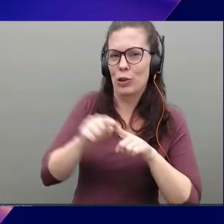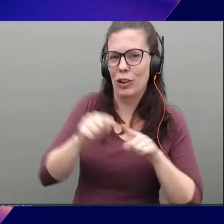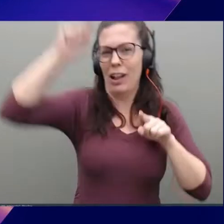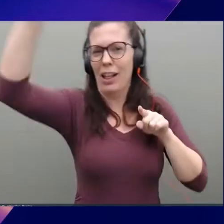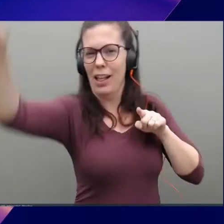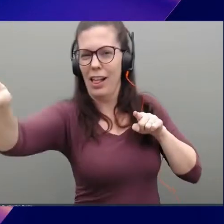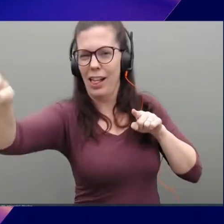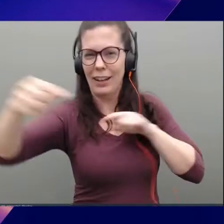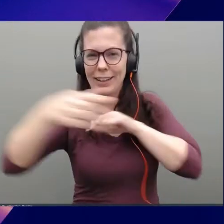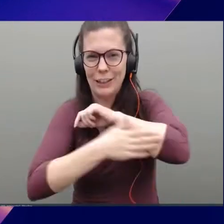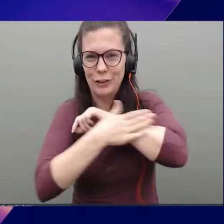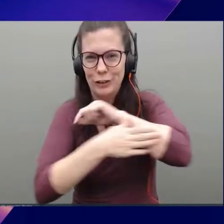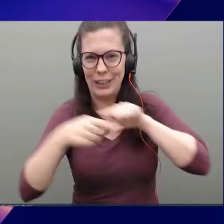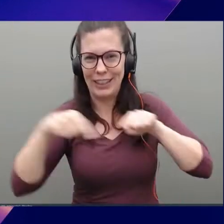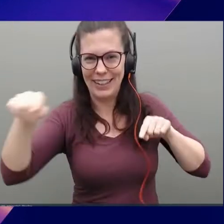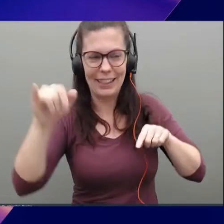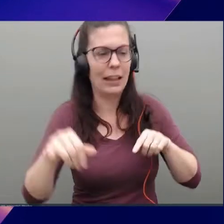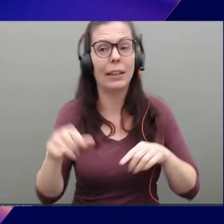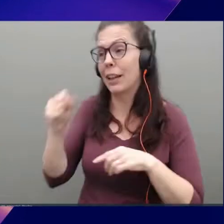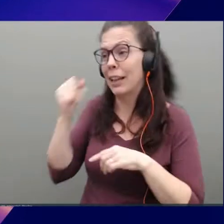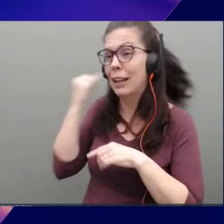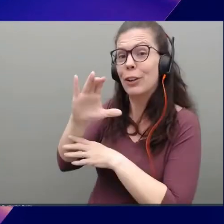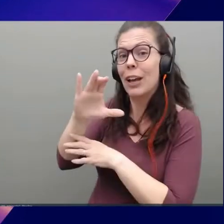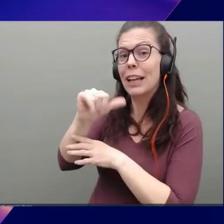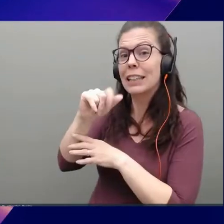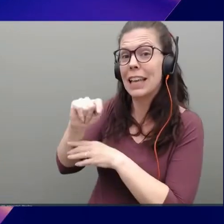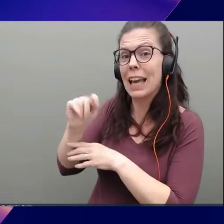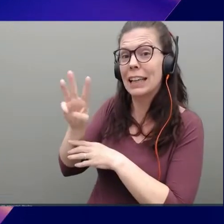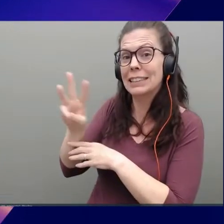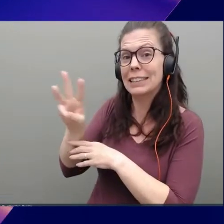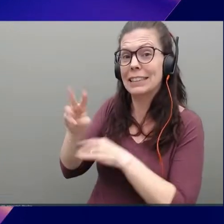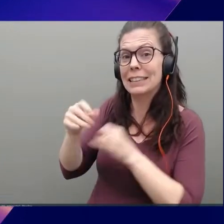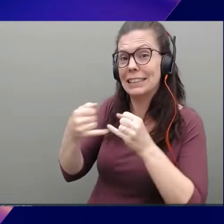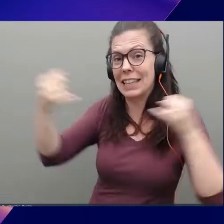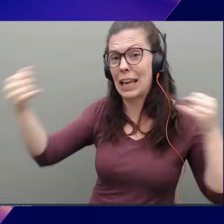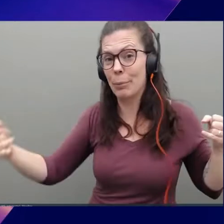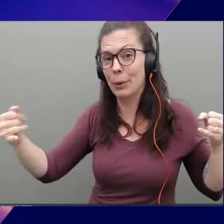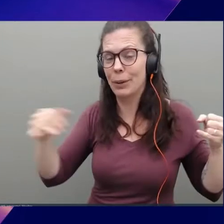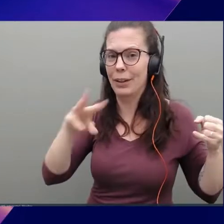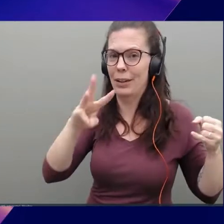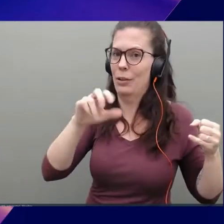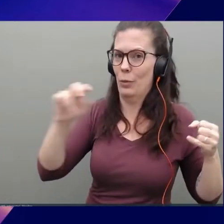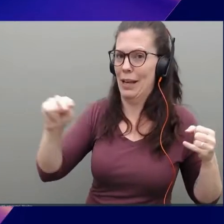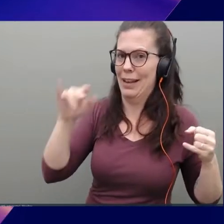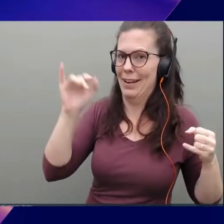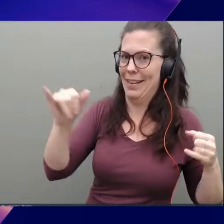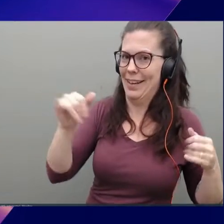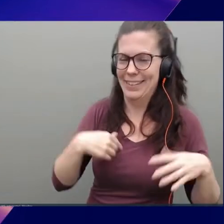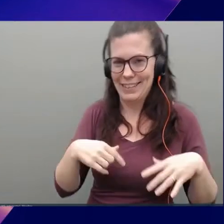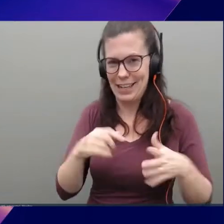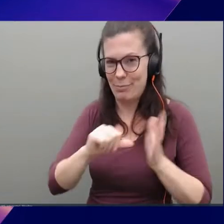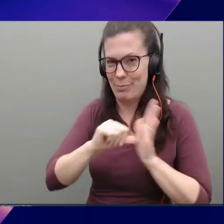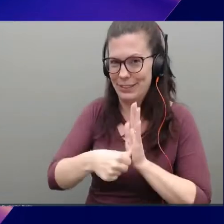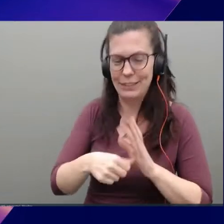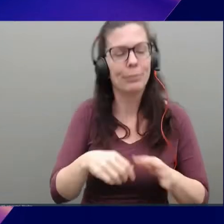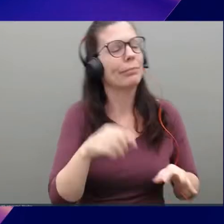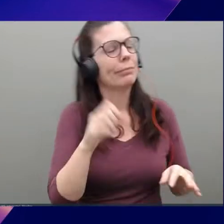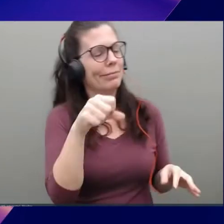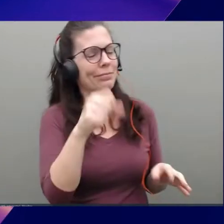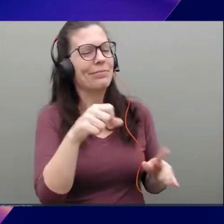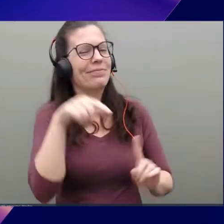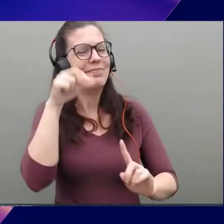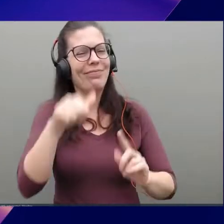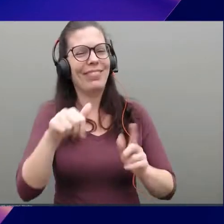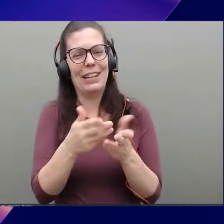If you were to get a Cat6 cable across the country, you'd have a WAN. It would be a very impressive feat. Yeah. So obviously, like, building that type of, like, Wide Area